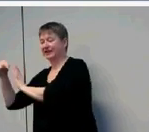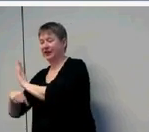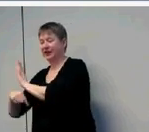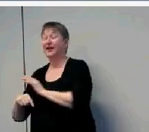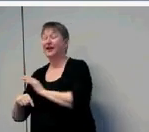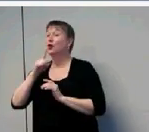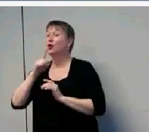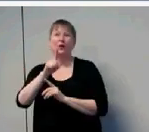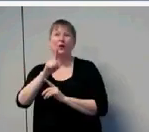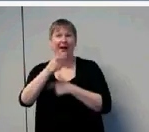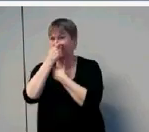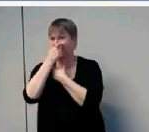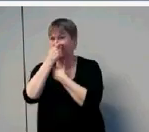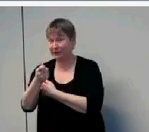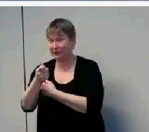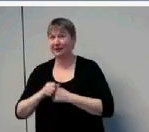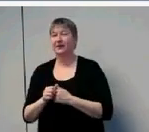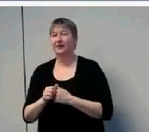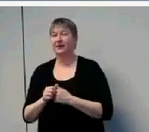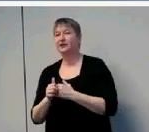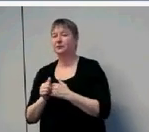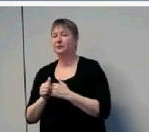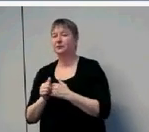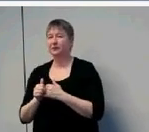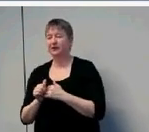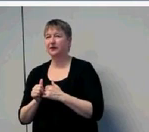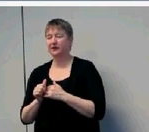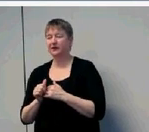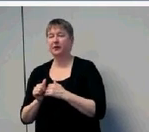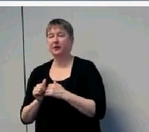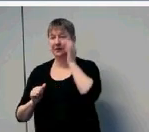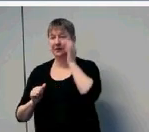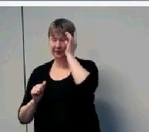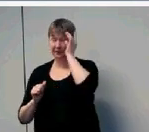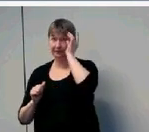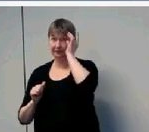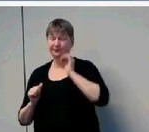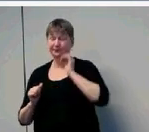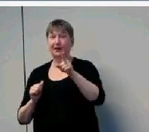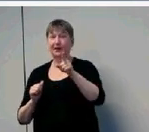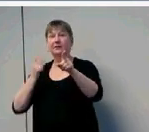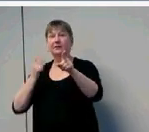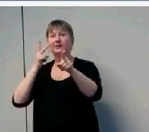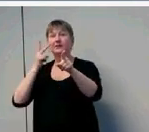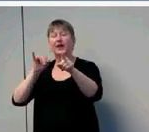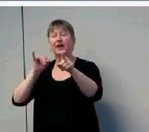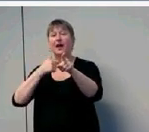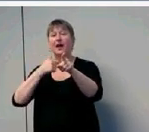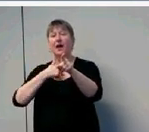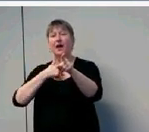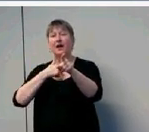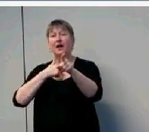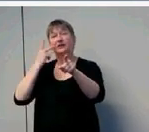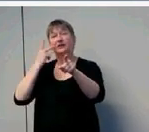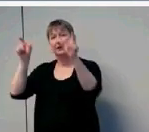The mild kids look almost identical to the moderately severe. And they are different from